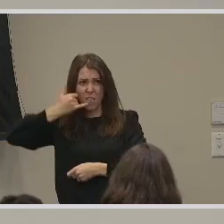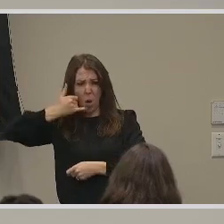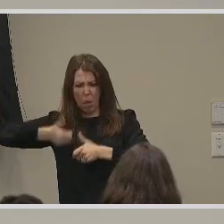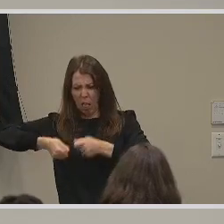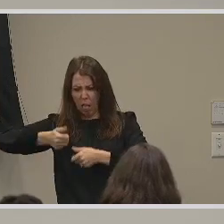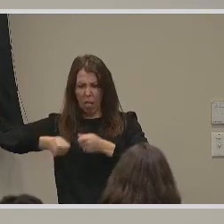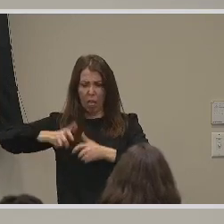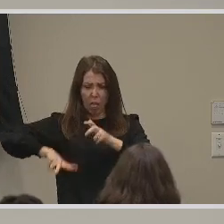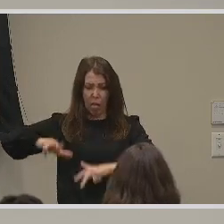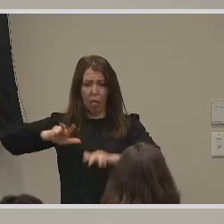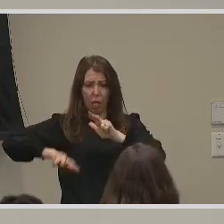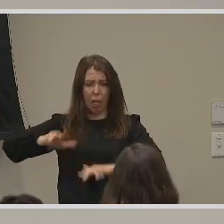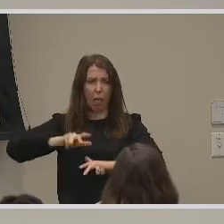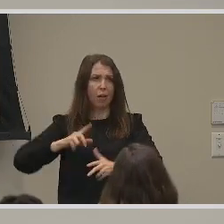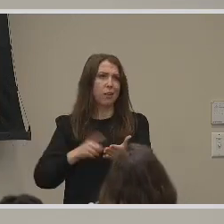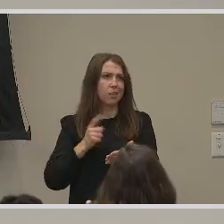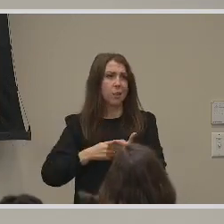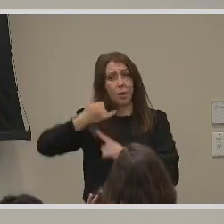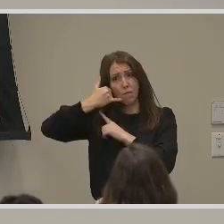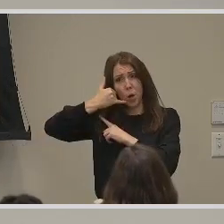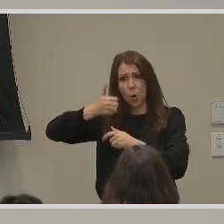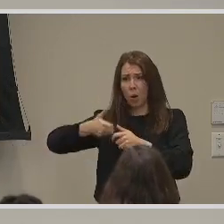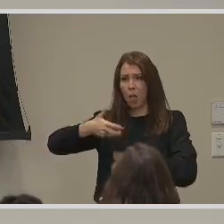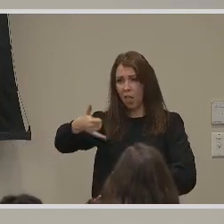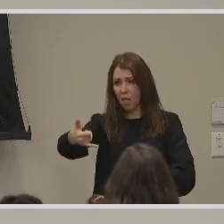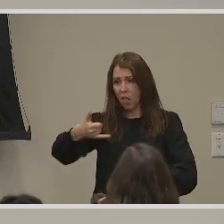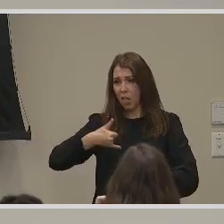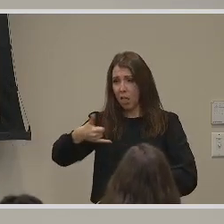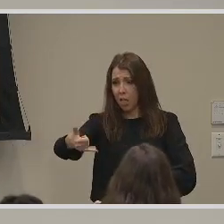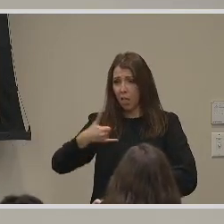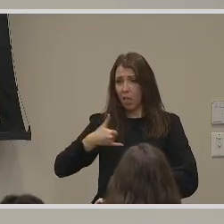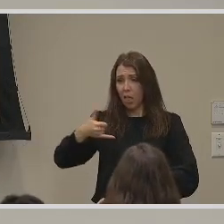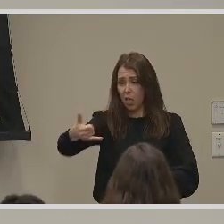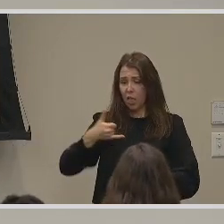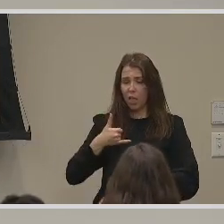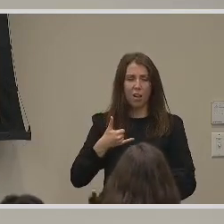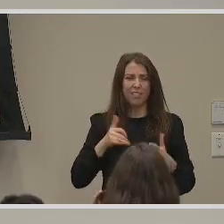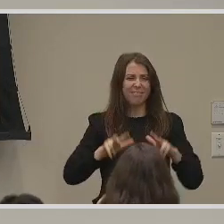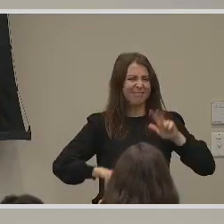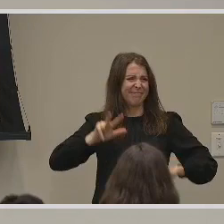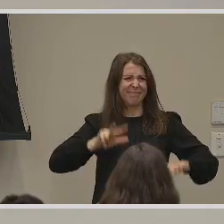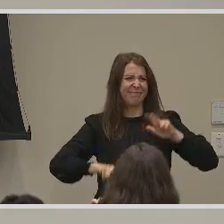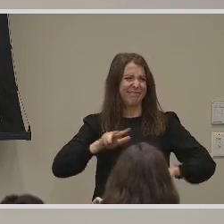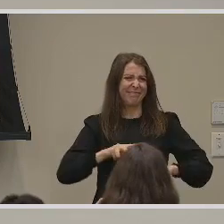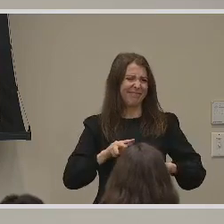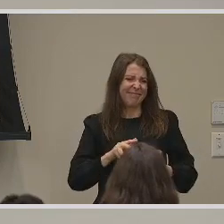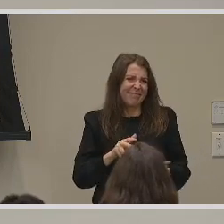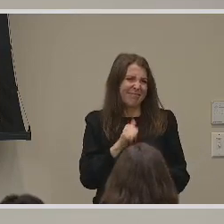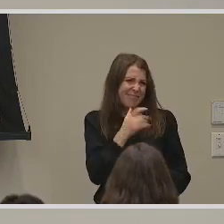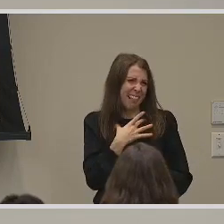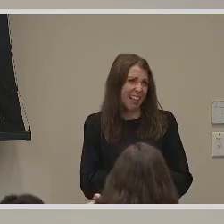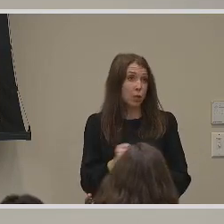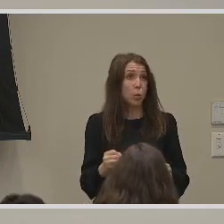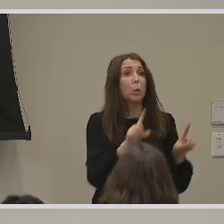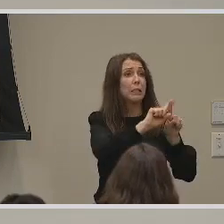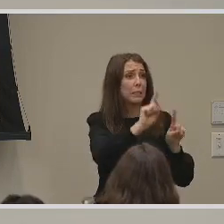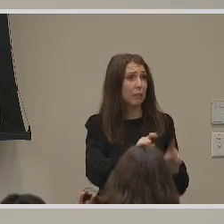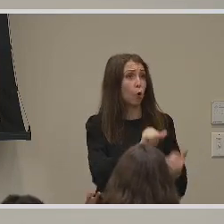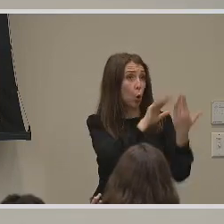people don't always like passing their phone back and forth to communicate. So, there's all these different strategies that you can work on.